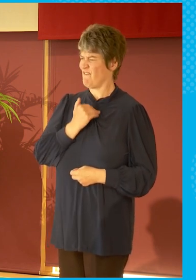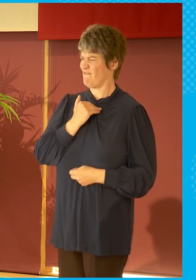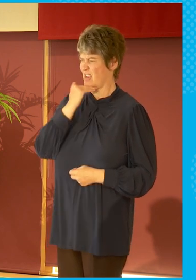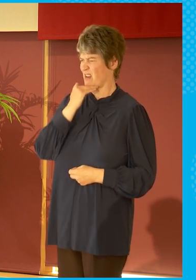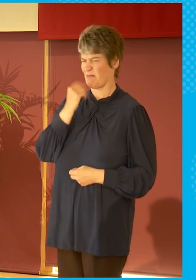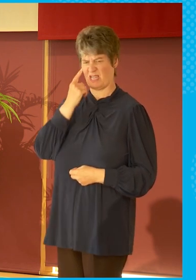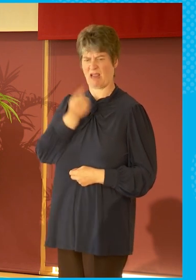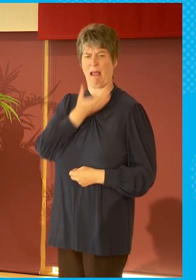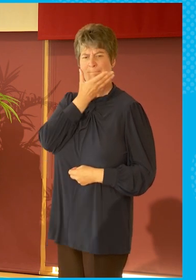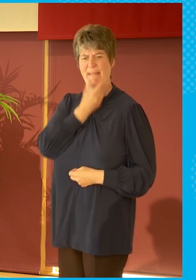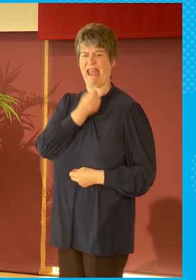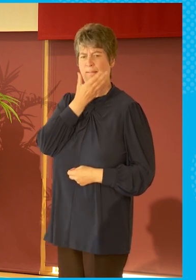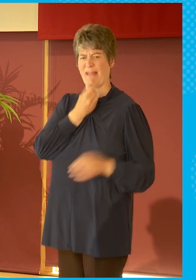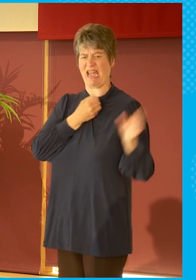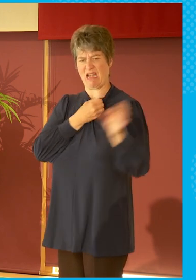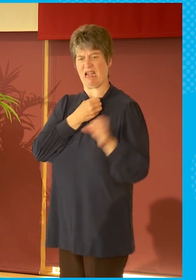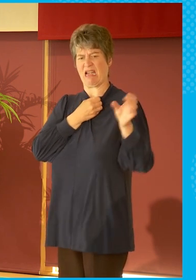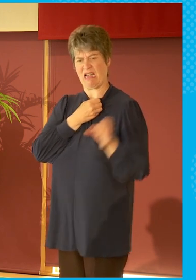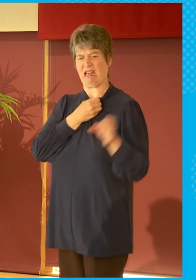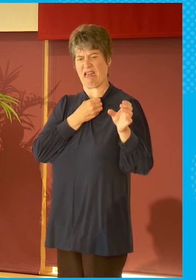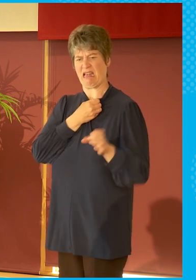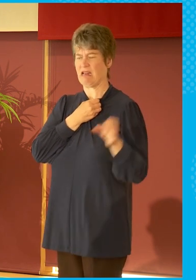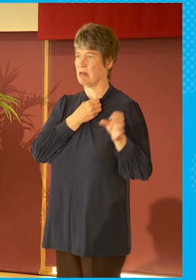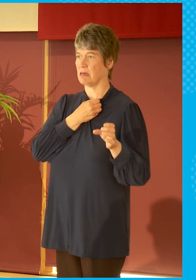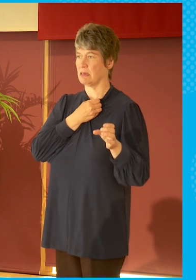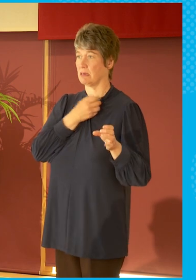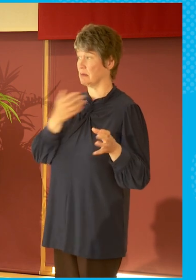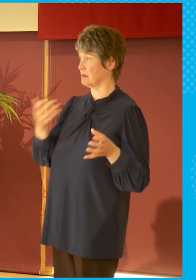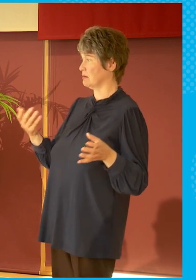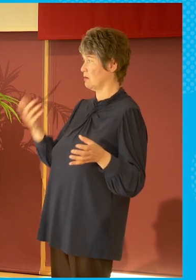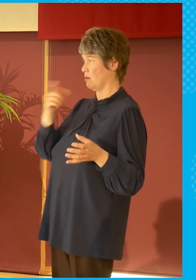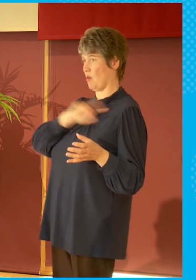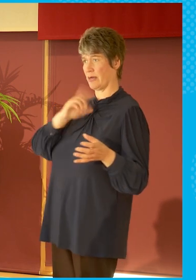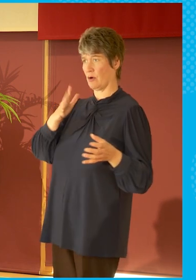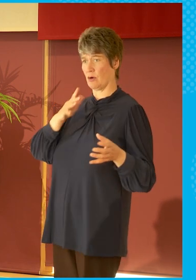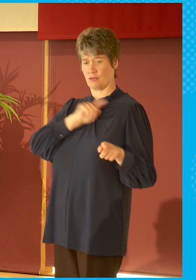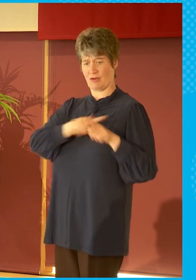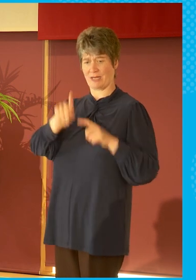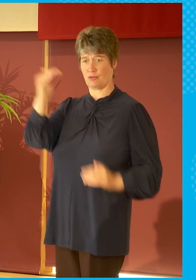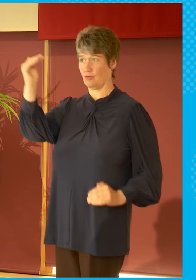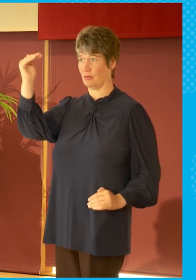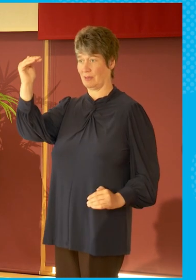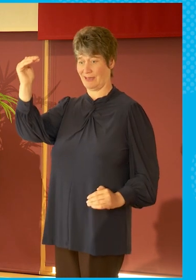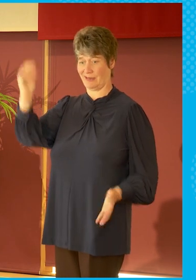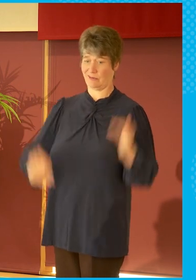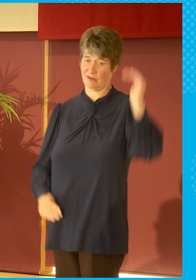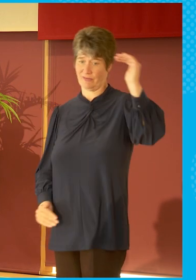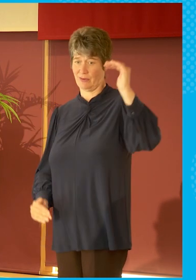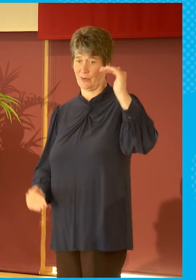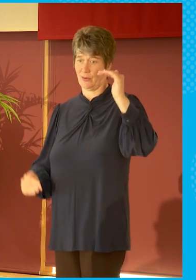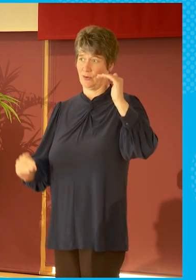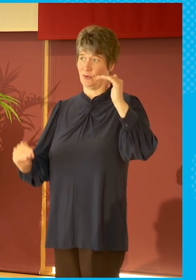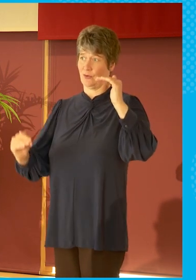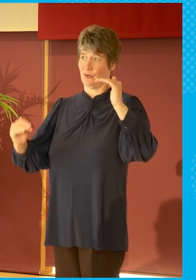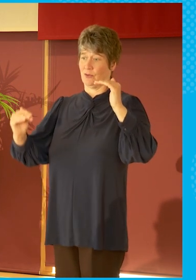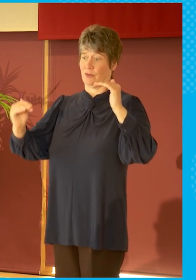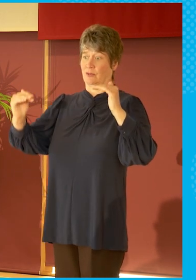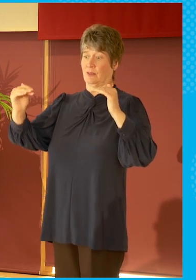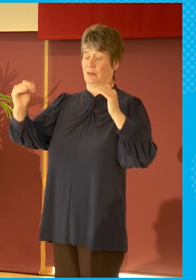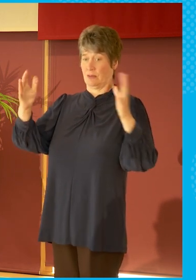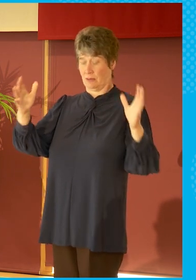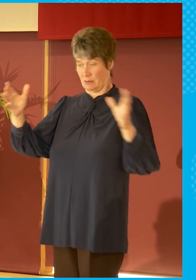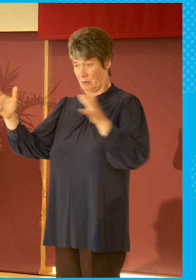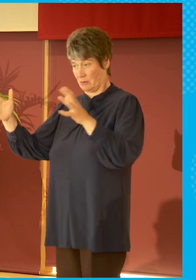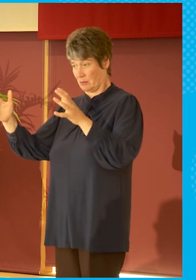his program when he thought there were amazing women that could be speaking just as brilliantly as the guys his production team was finding. And it